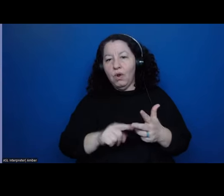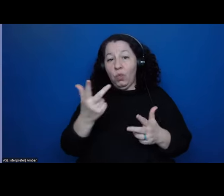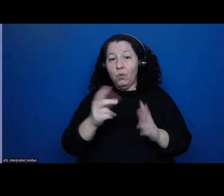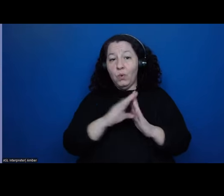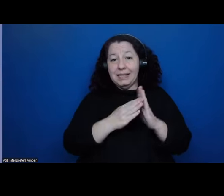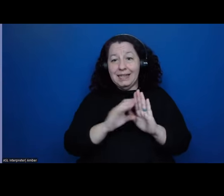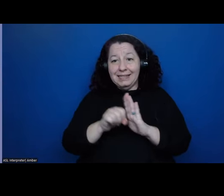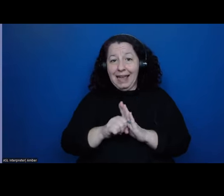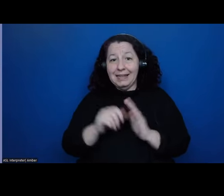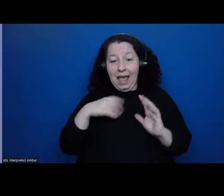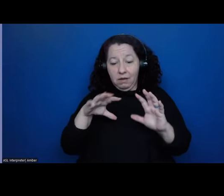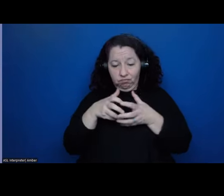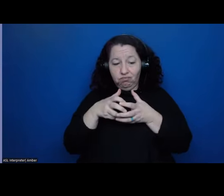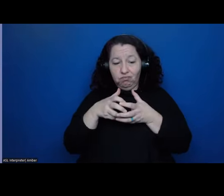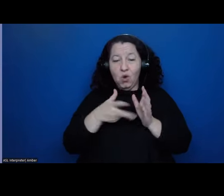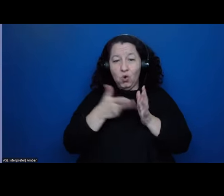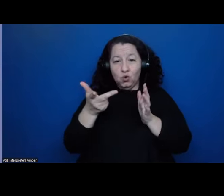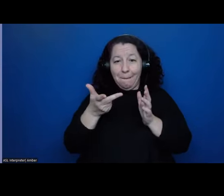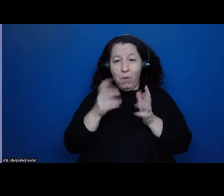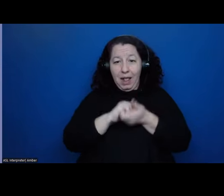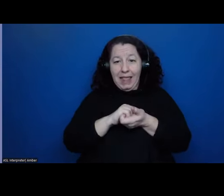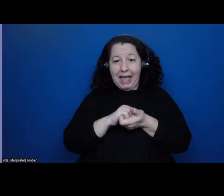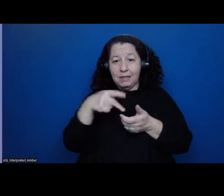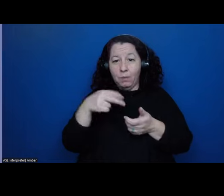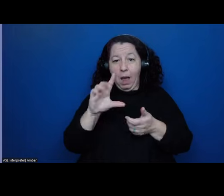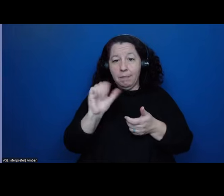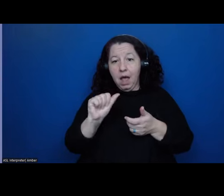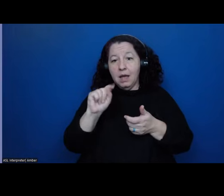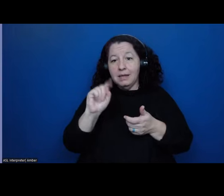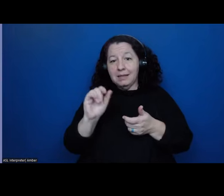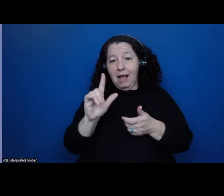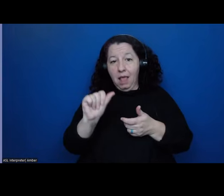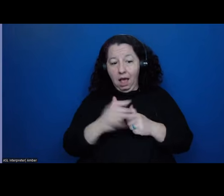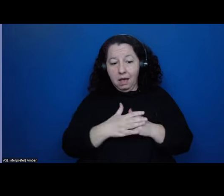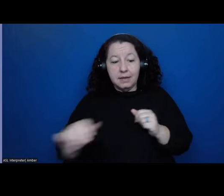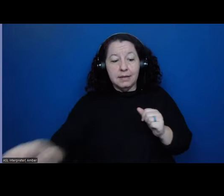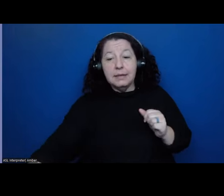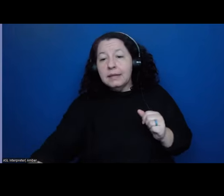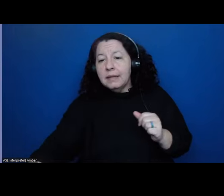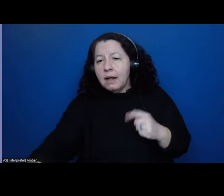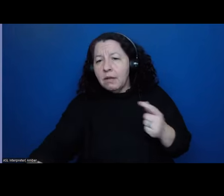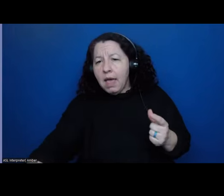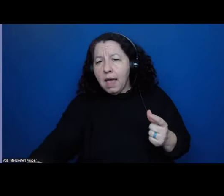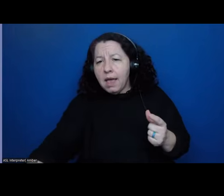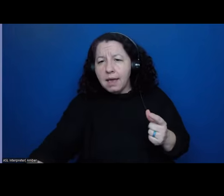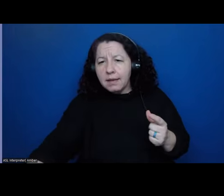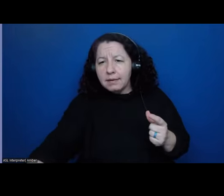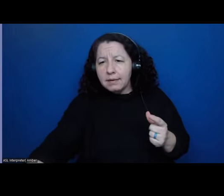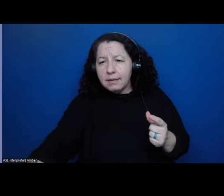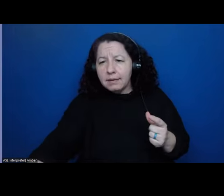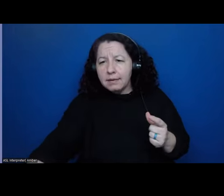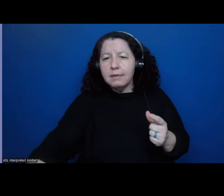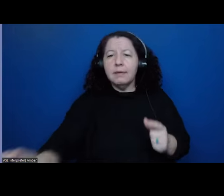small triple alliance of Puebla, Tlaxcala. And then, um, the, the, uh, Mexica